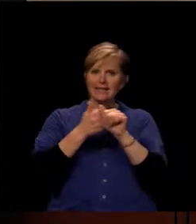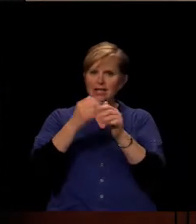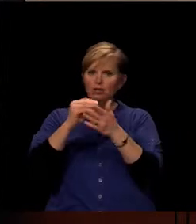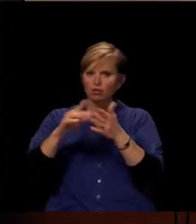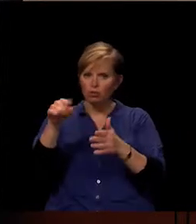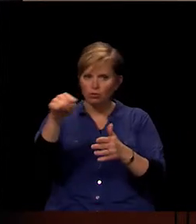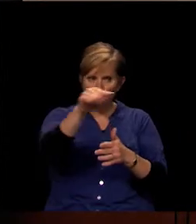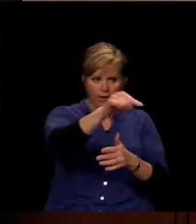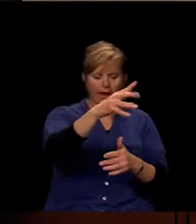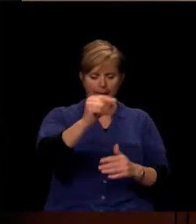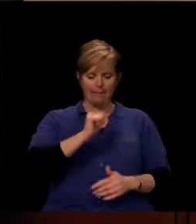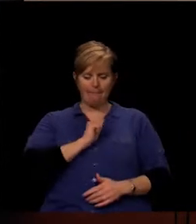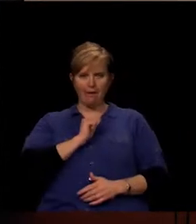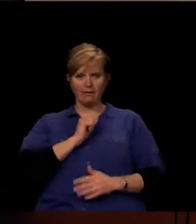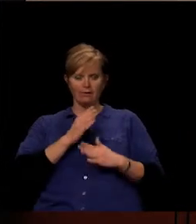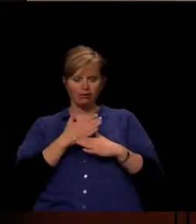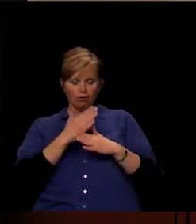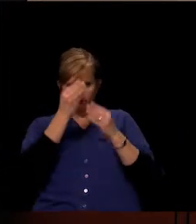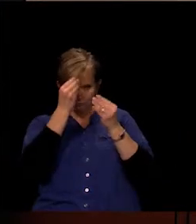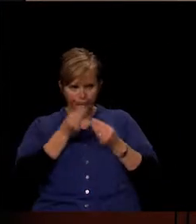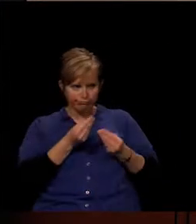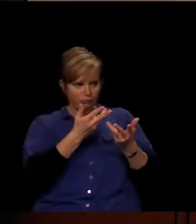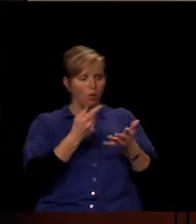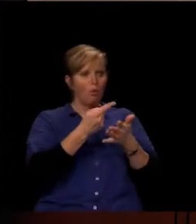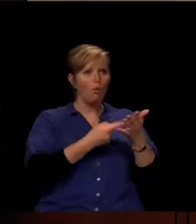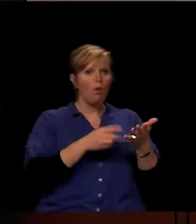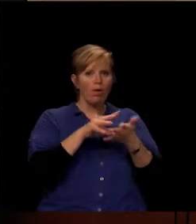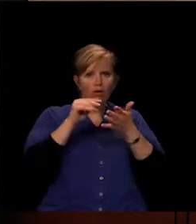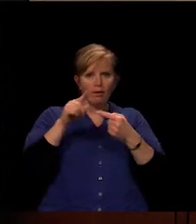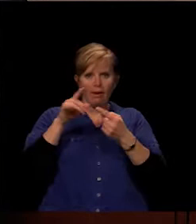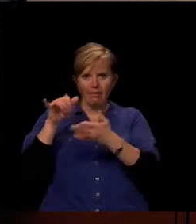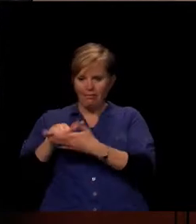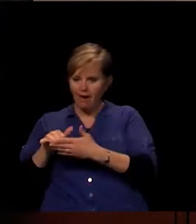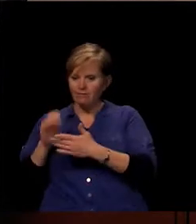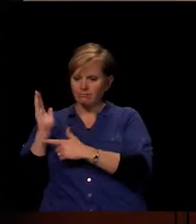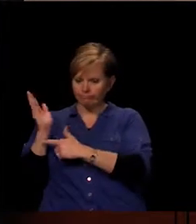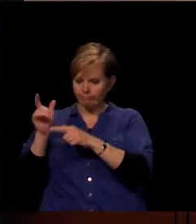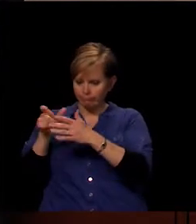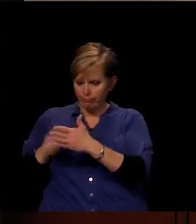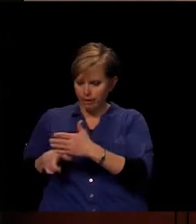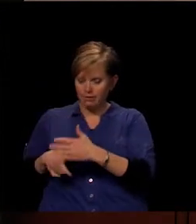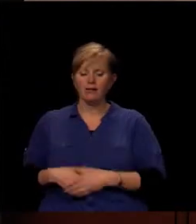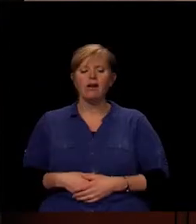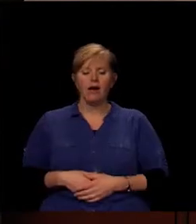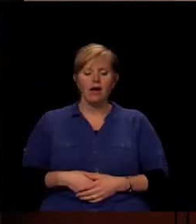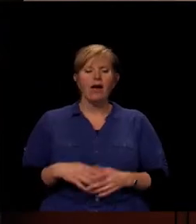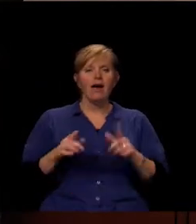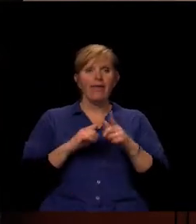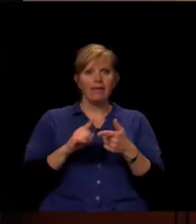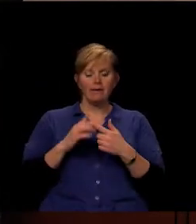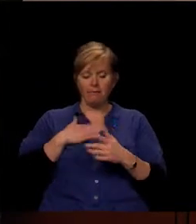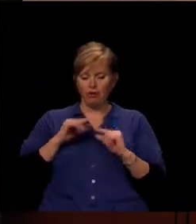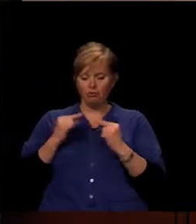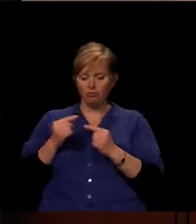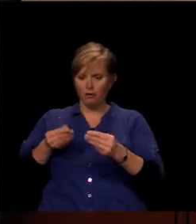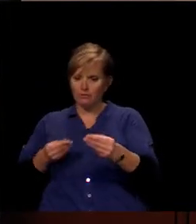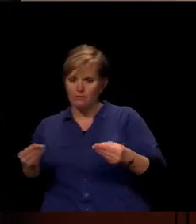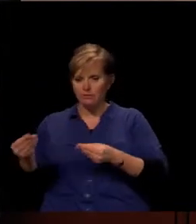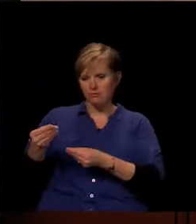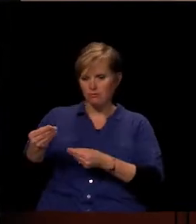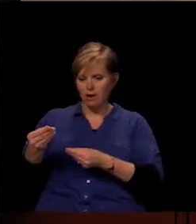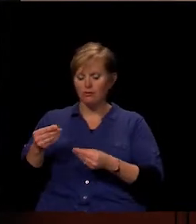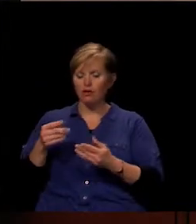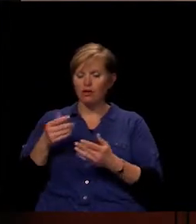about that current event. And it was really, really engaging, it was really fun. The group I was in, we switched current events and wrote about that one,